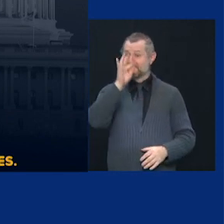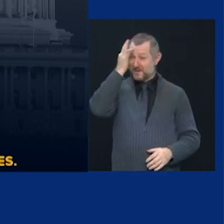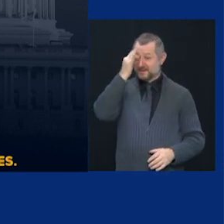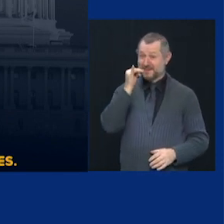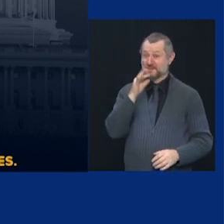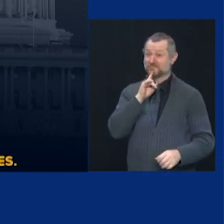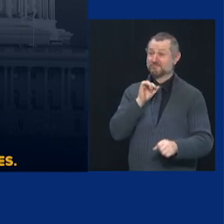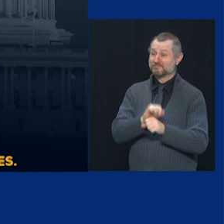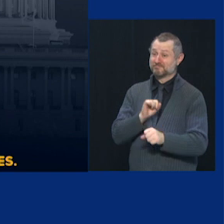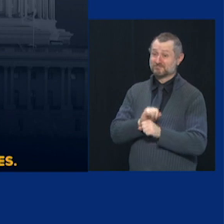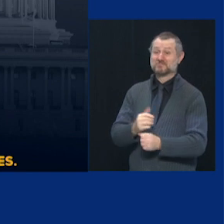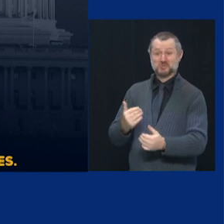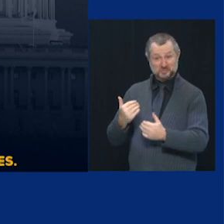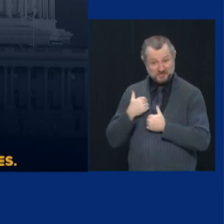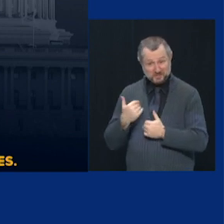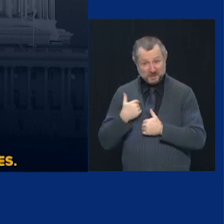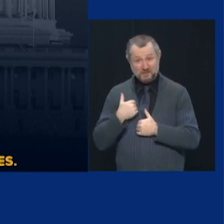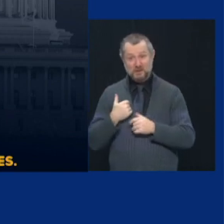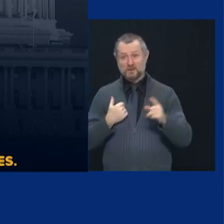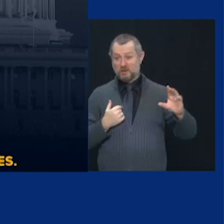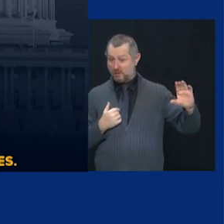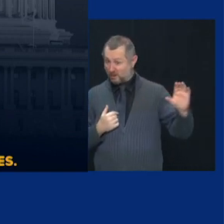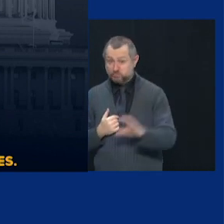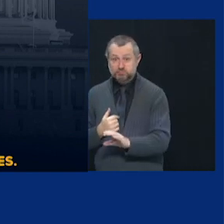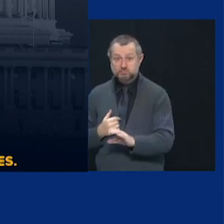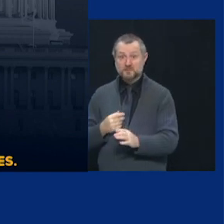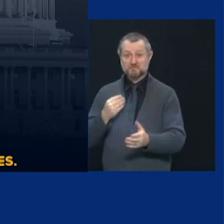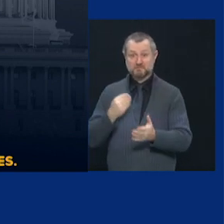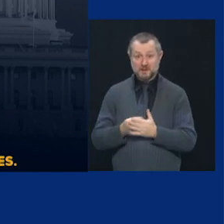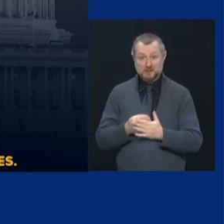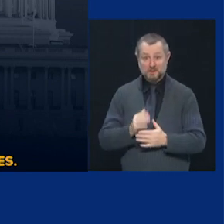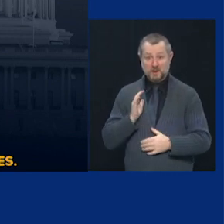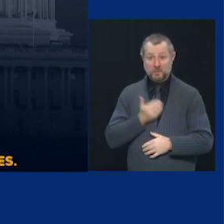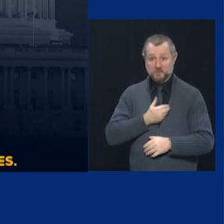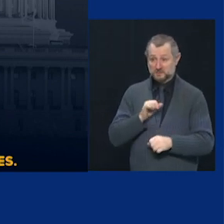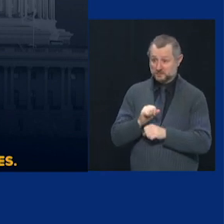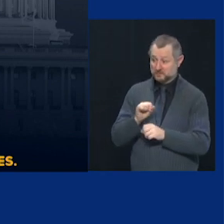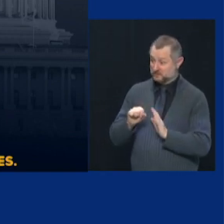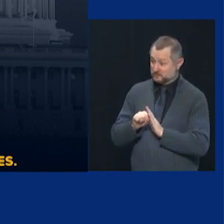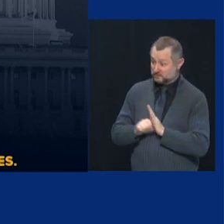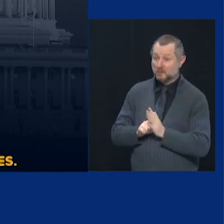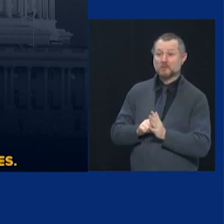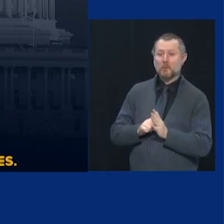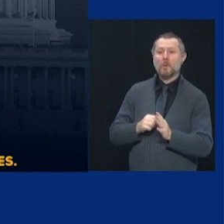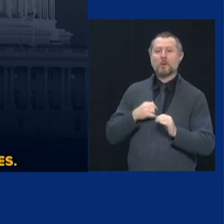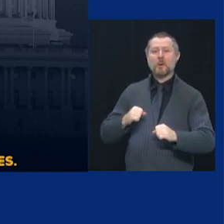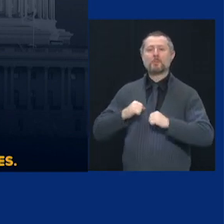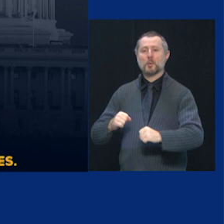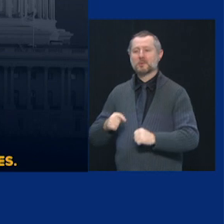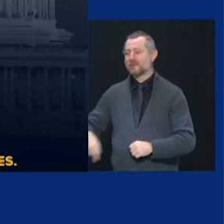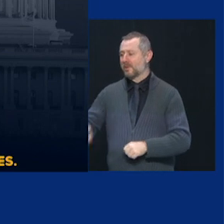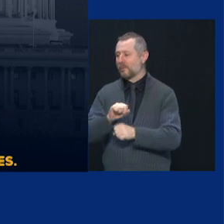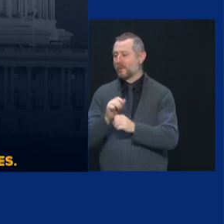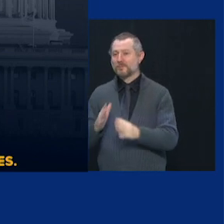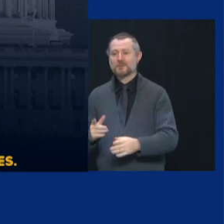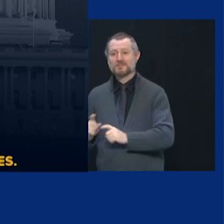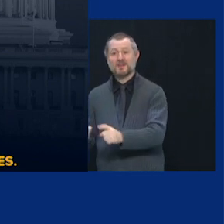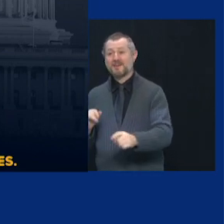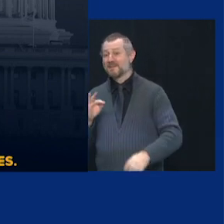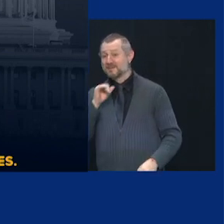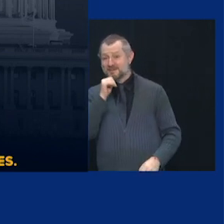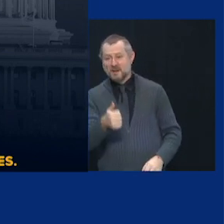really gives New York the funding it deserves, you'll see tax increases.